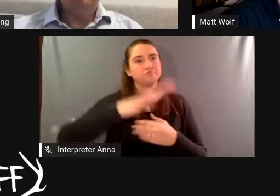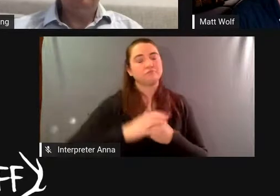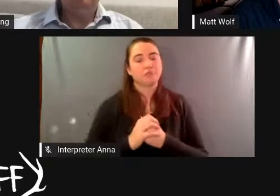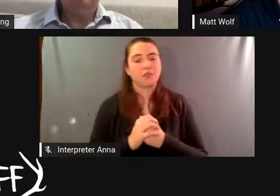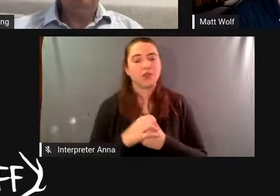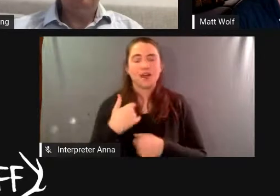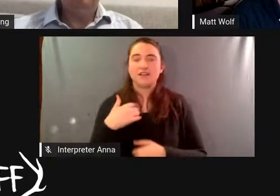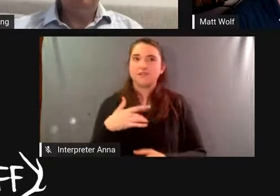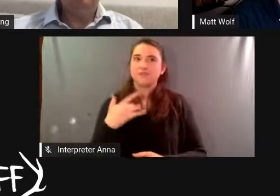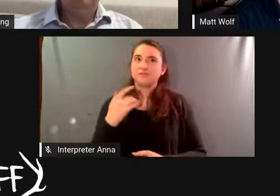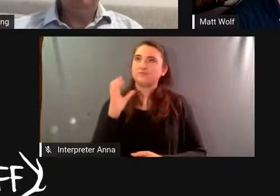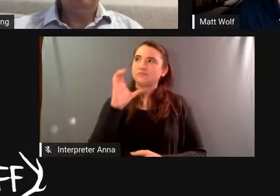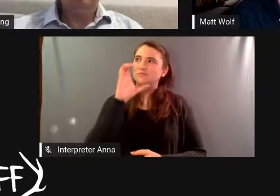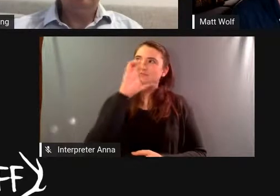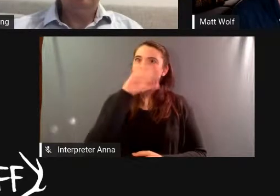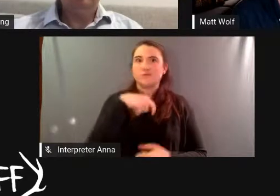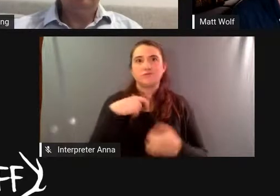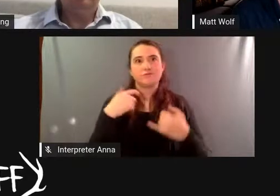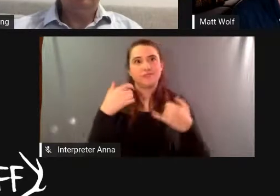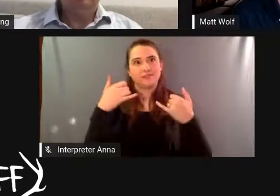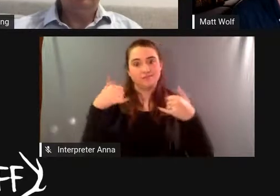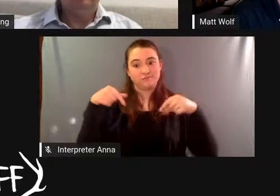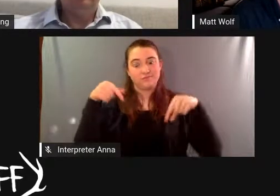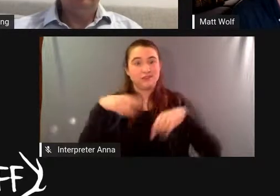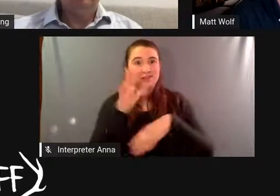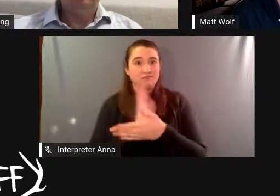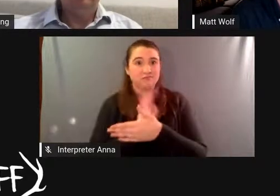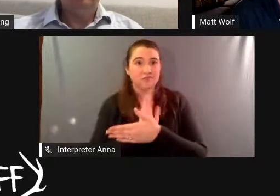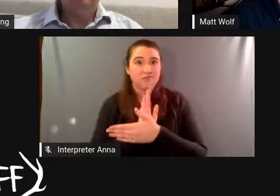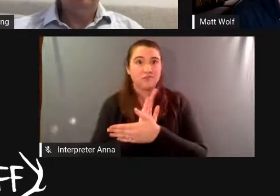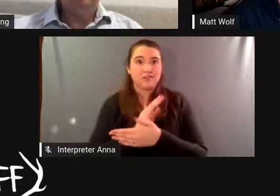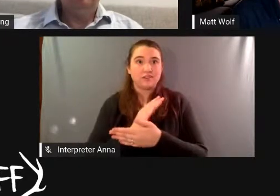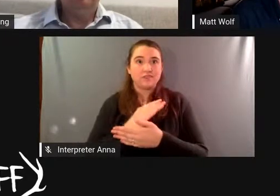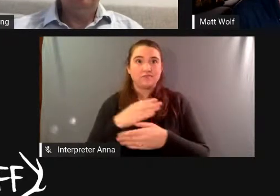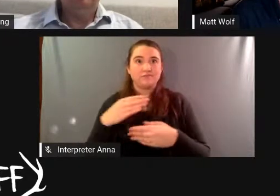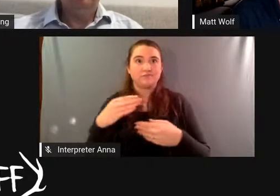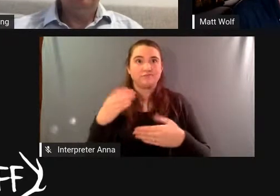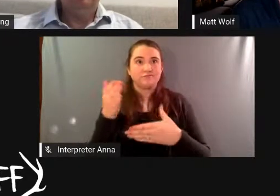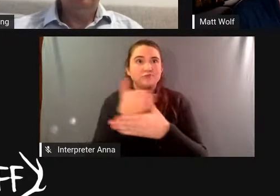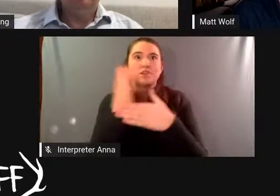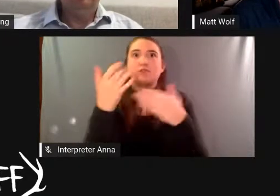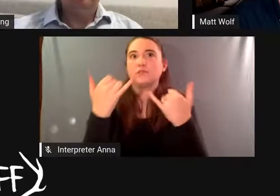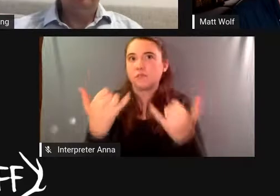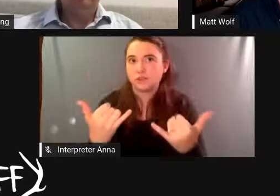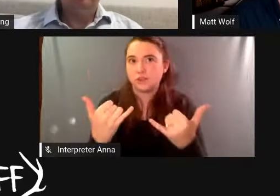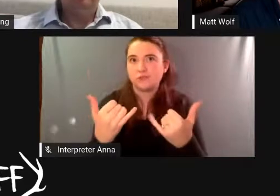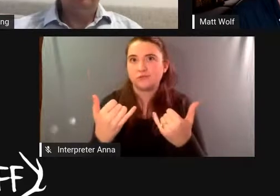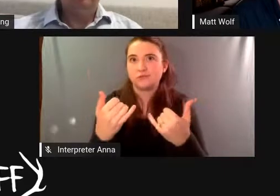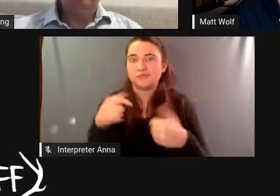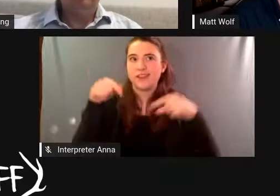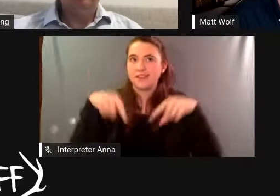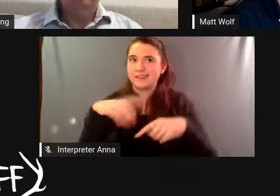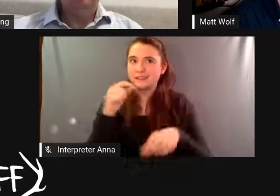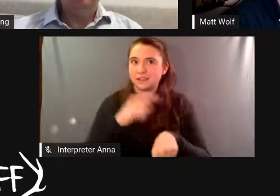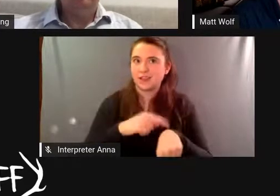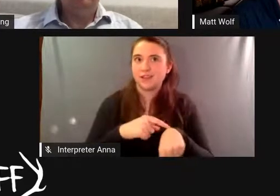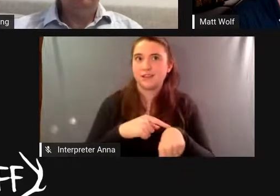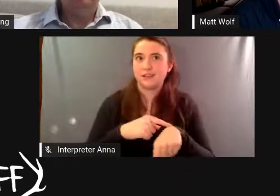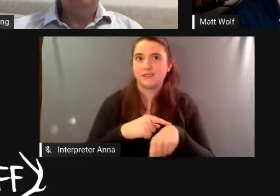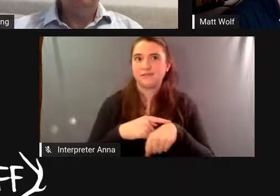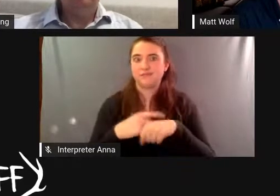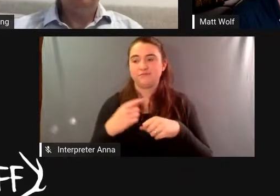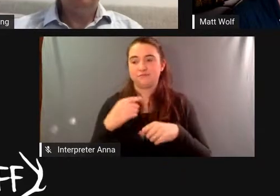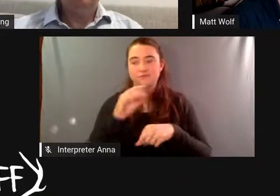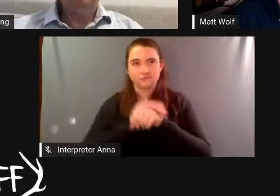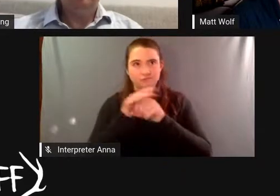that spaceship earth should come out at a time like this and ever being the forcing myself to be